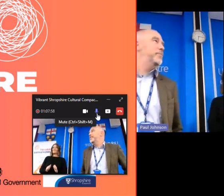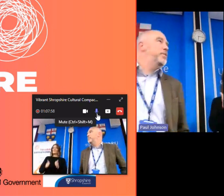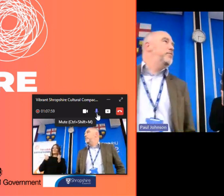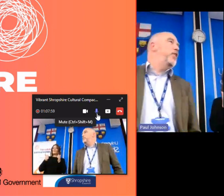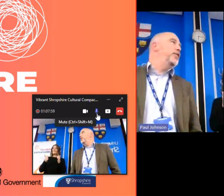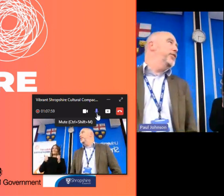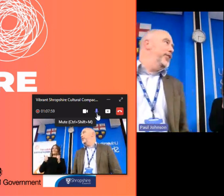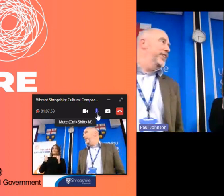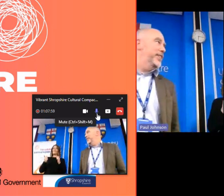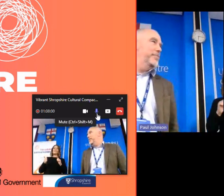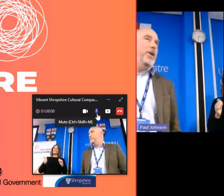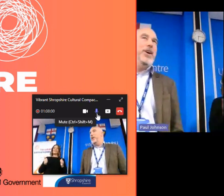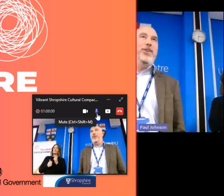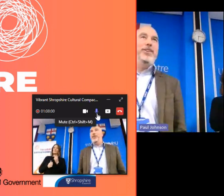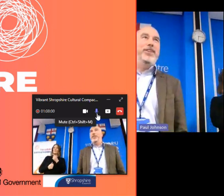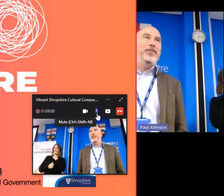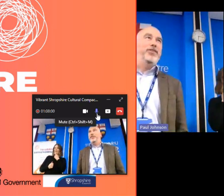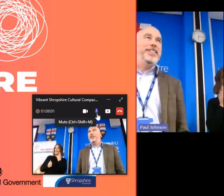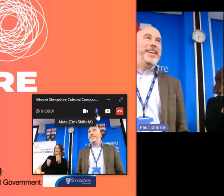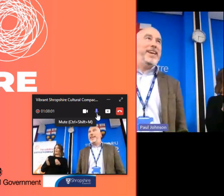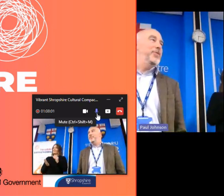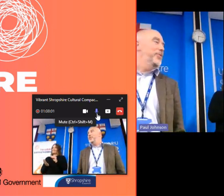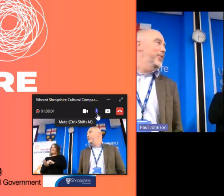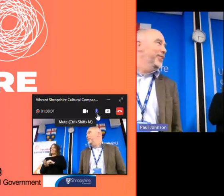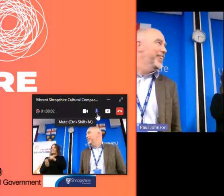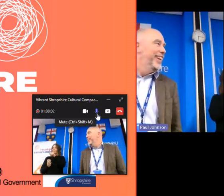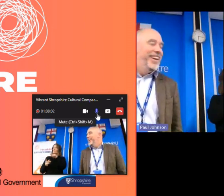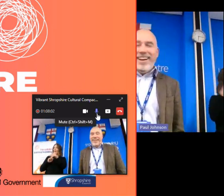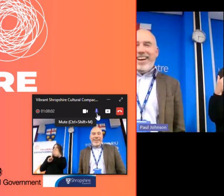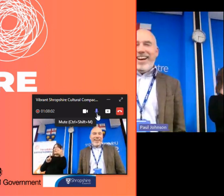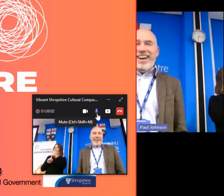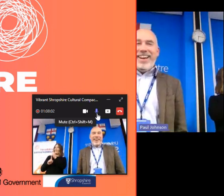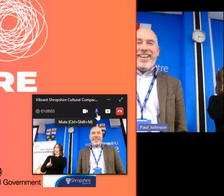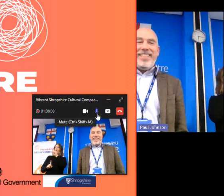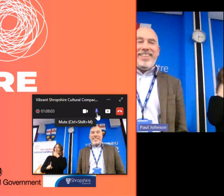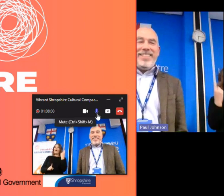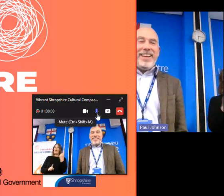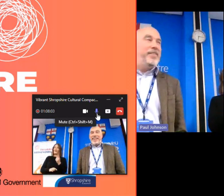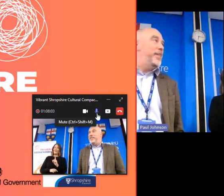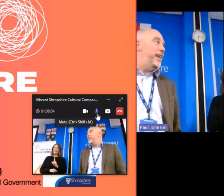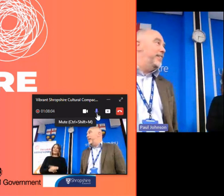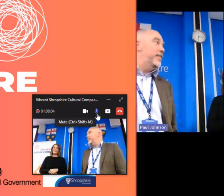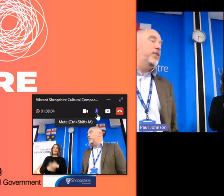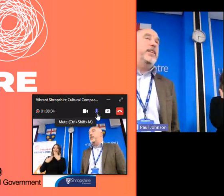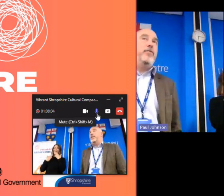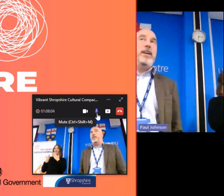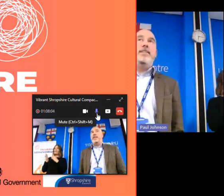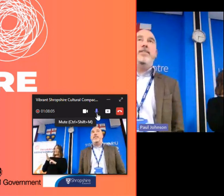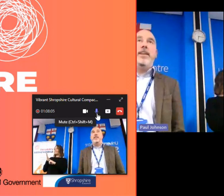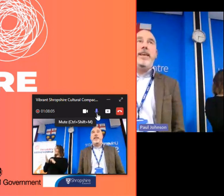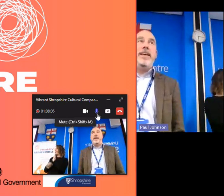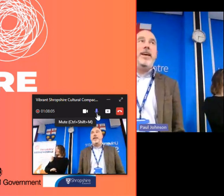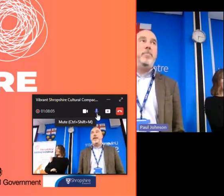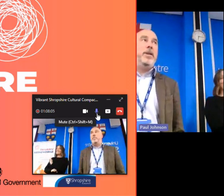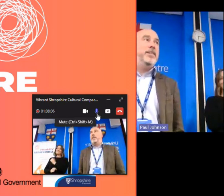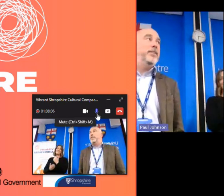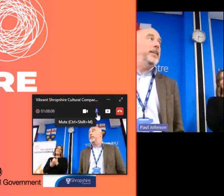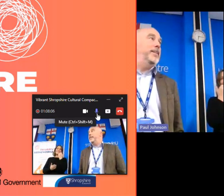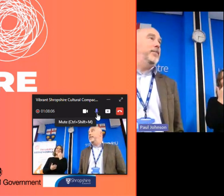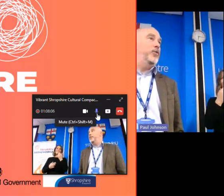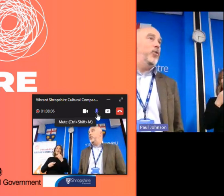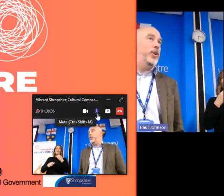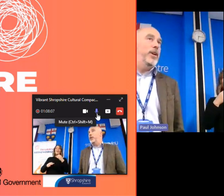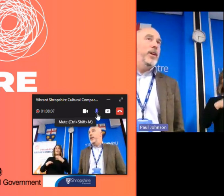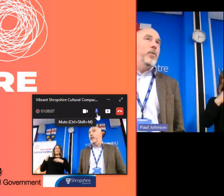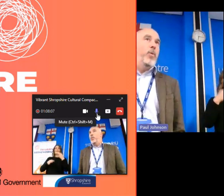feel i should have slipped a falsehood into the biog and you could have tried to guess what it did uh thank you for that leslie it's really great to hear a